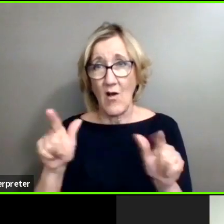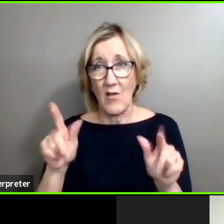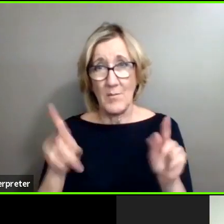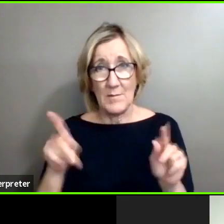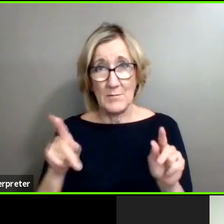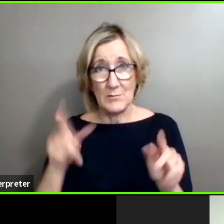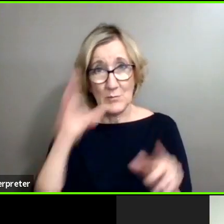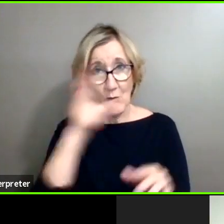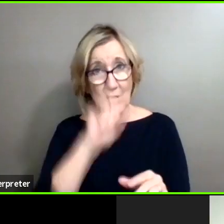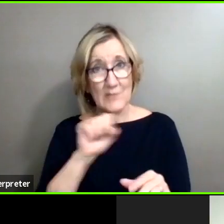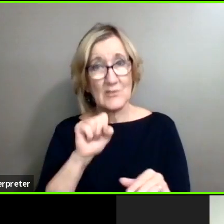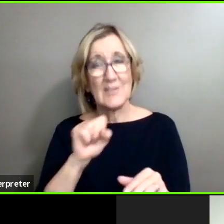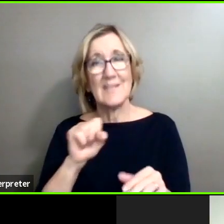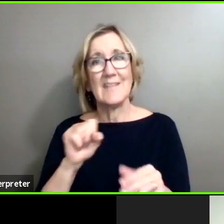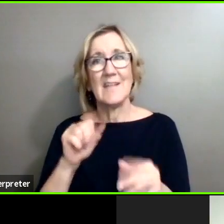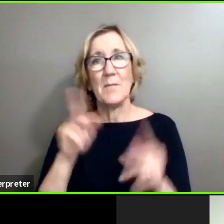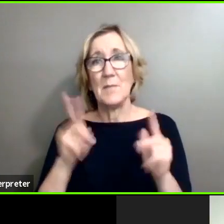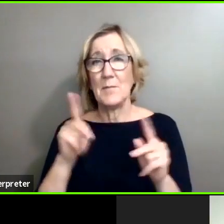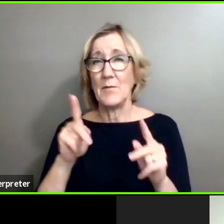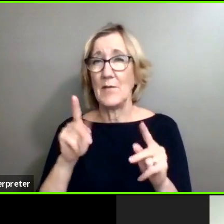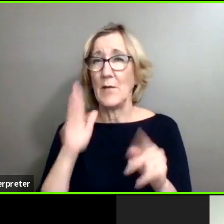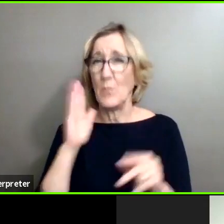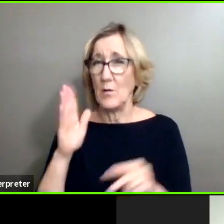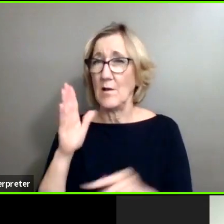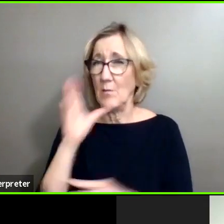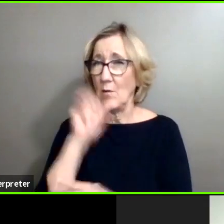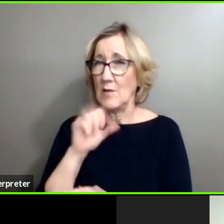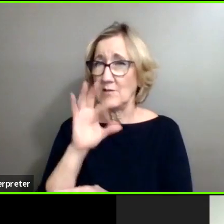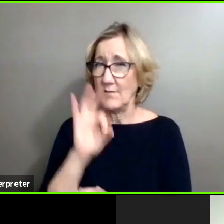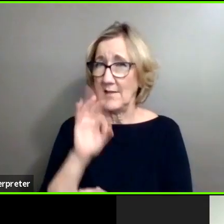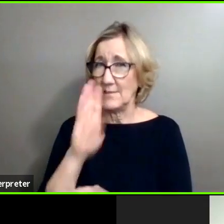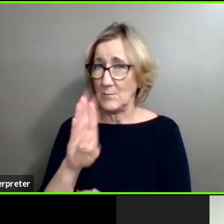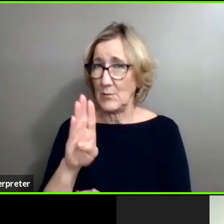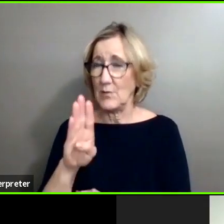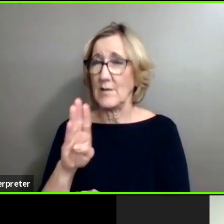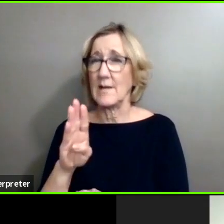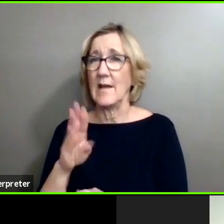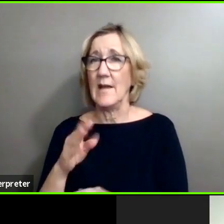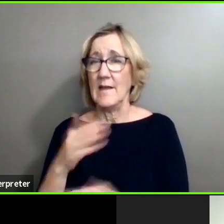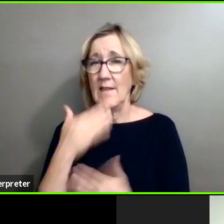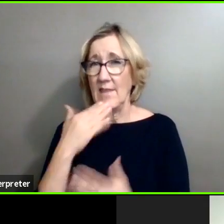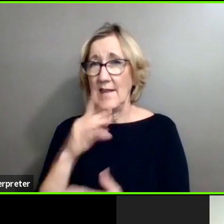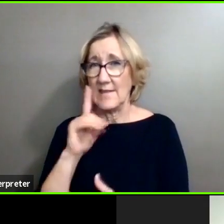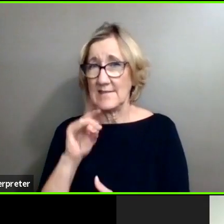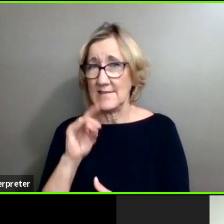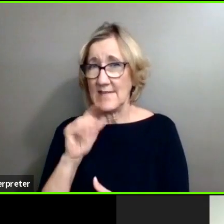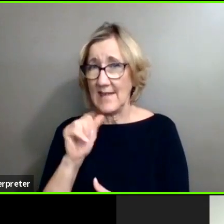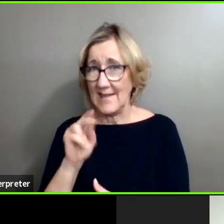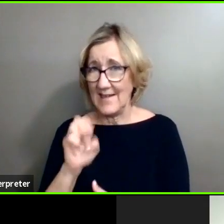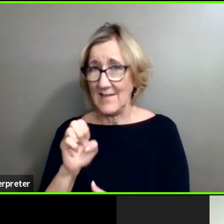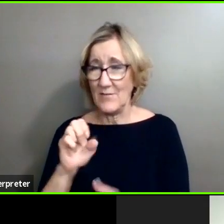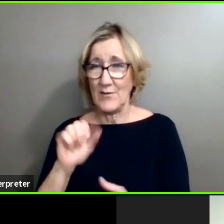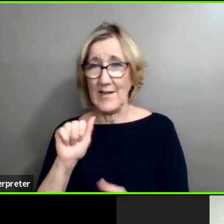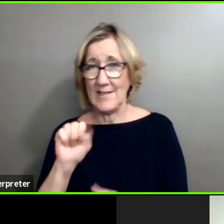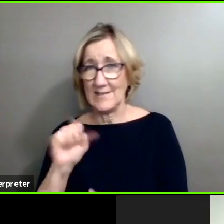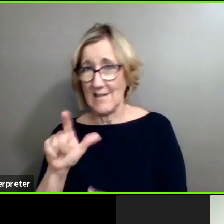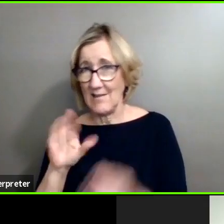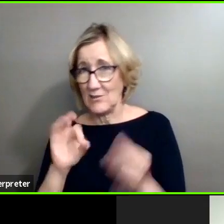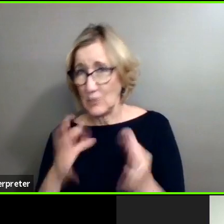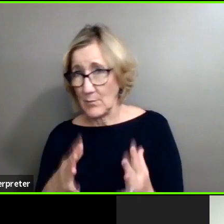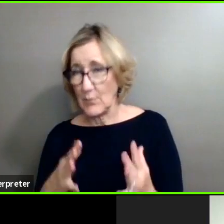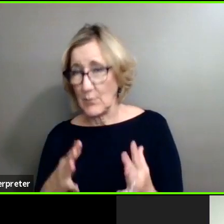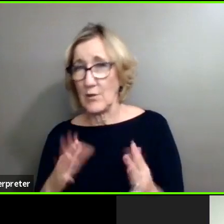that's going to watch on Facebook. I want to thank Diane for being our ASL interpreter. She was amazing. And Trevor,